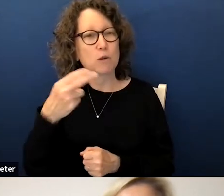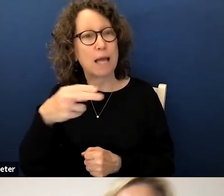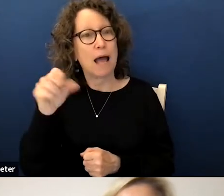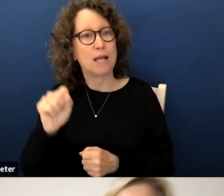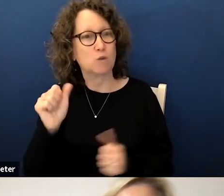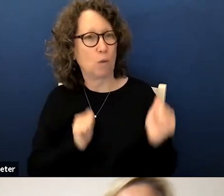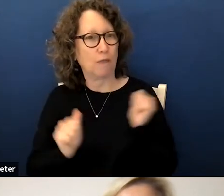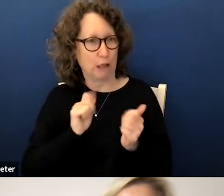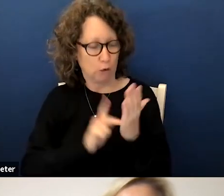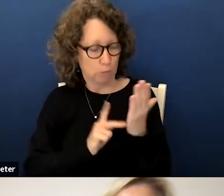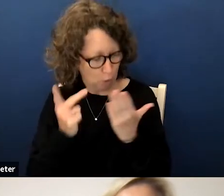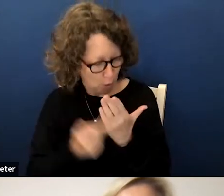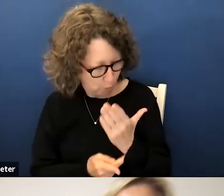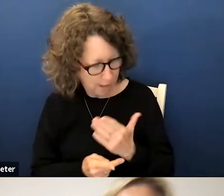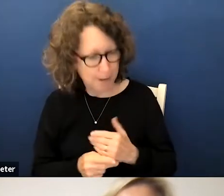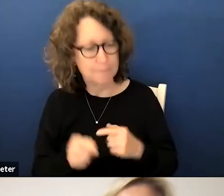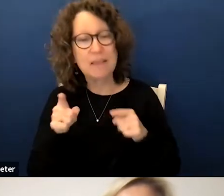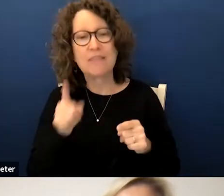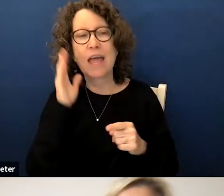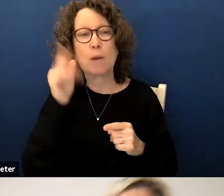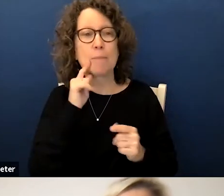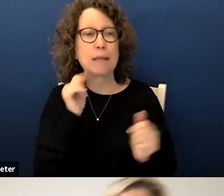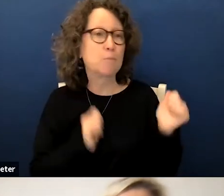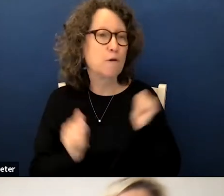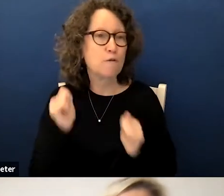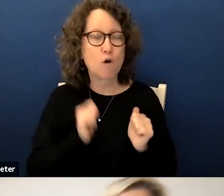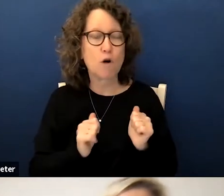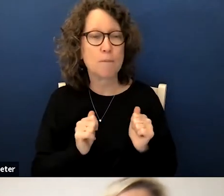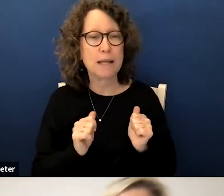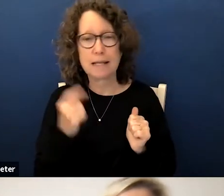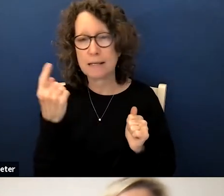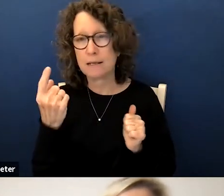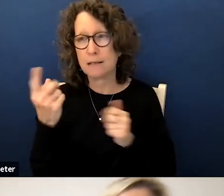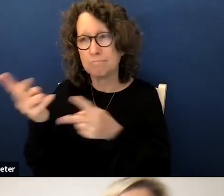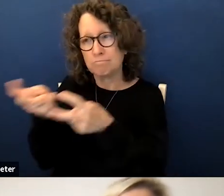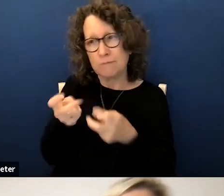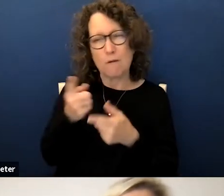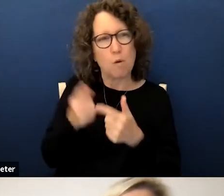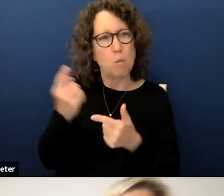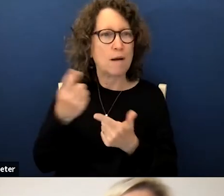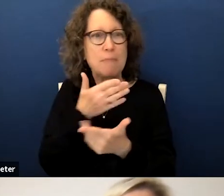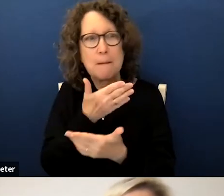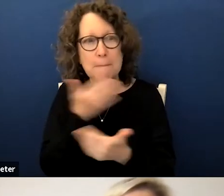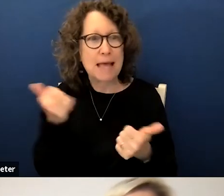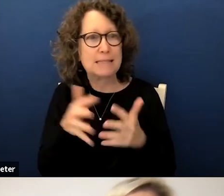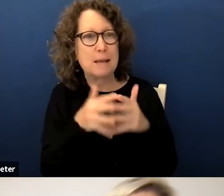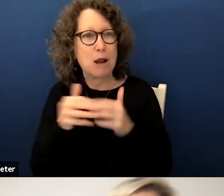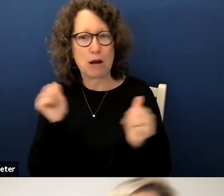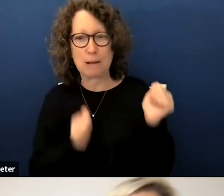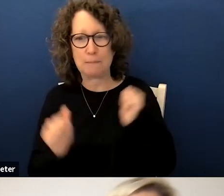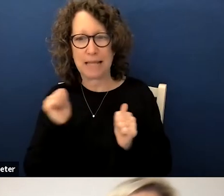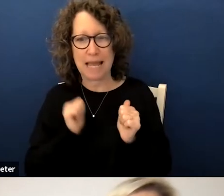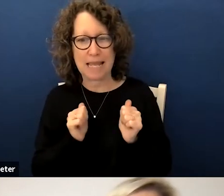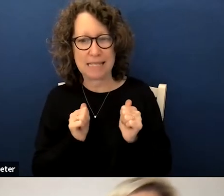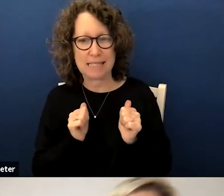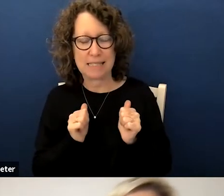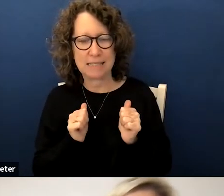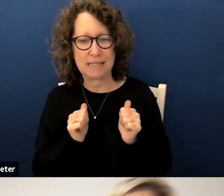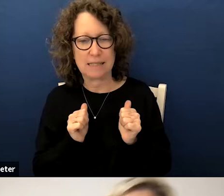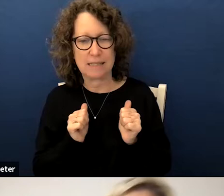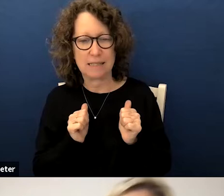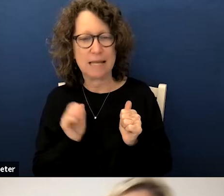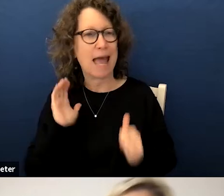school theater program they will be performing a piece for one of the greatest all-time american plays our